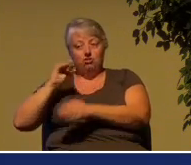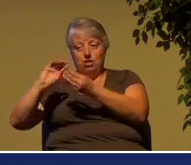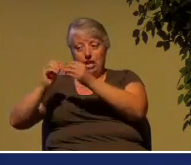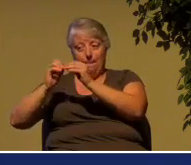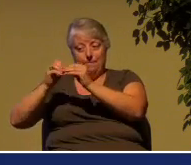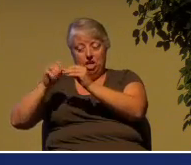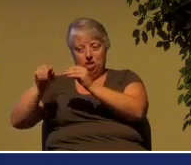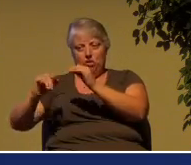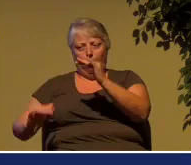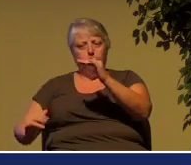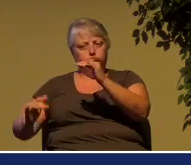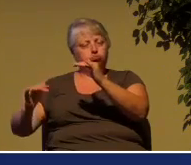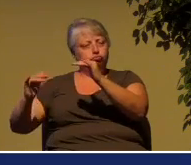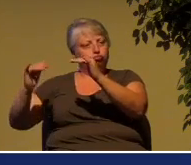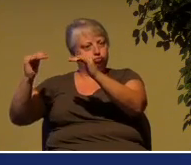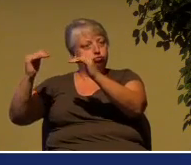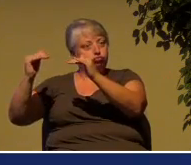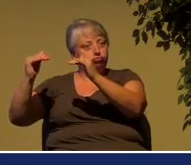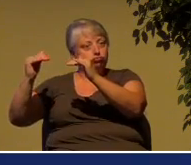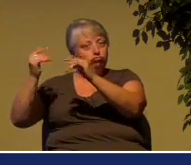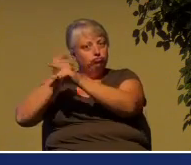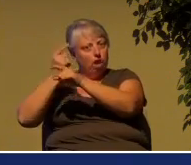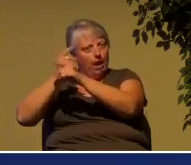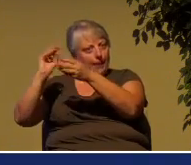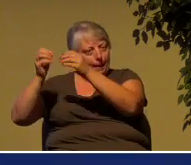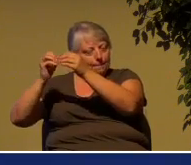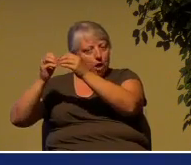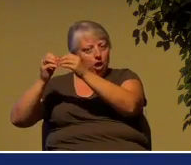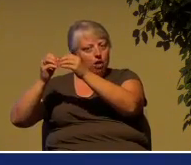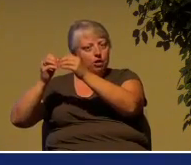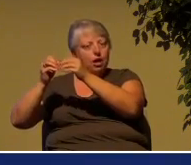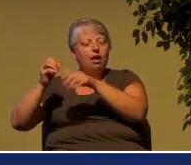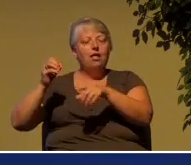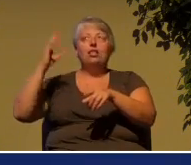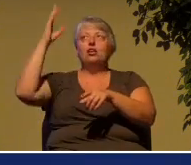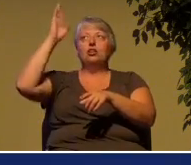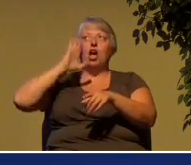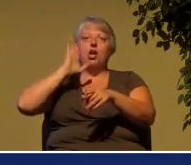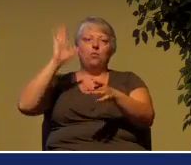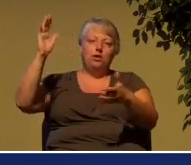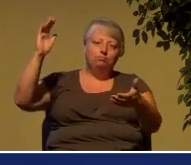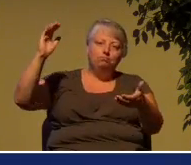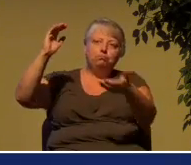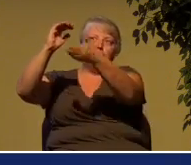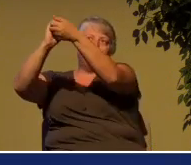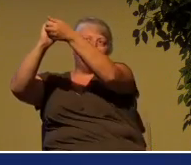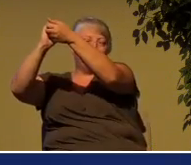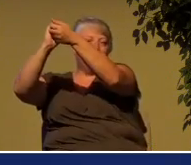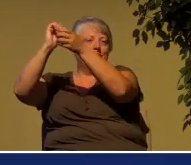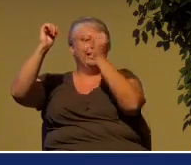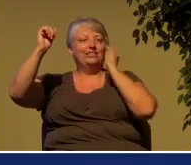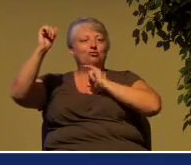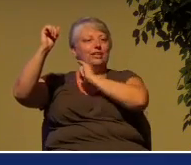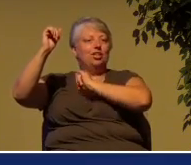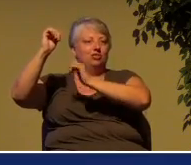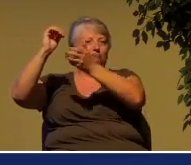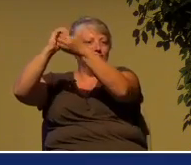will then bring Israel back to himself. So that school of thought